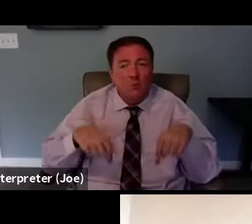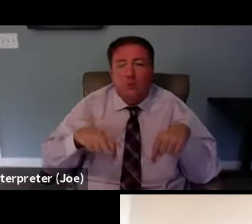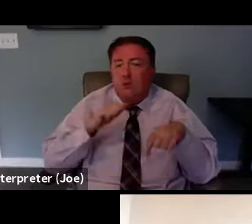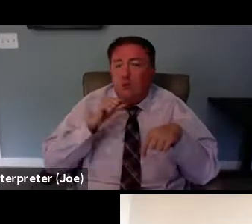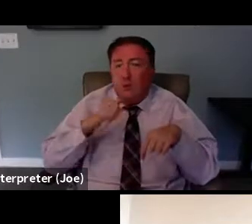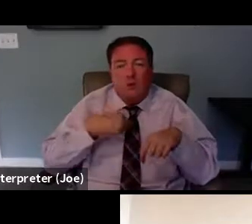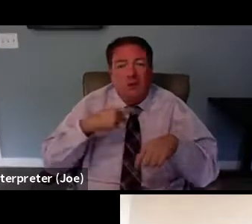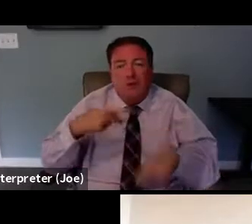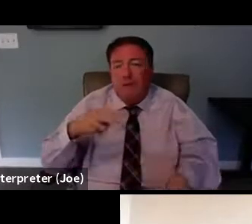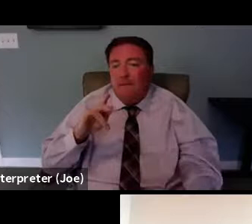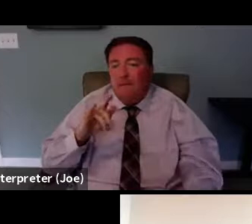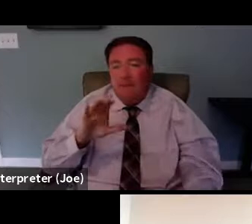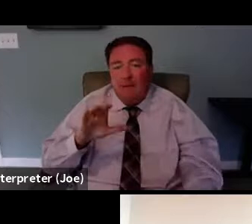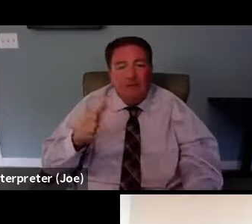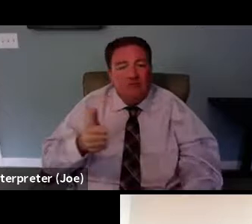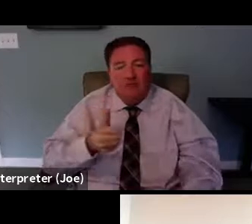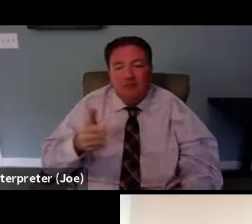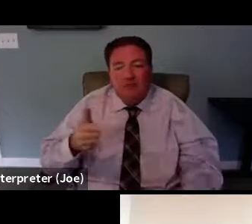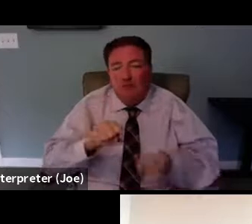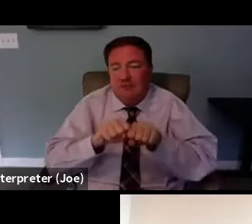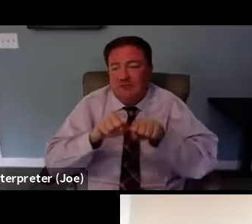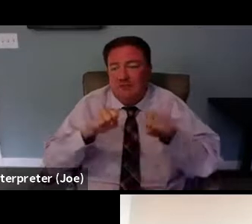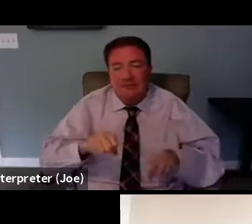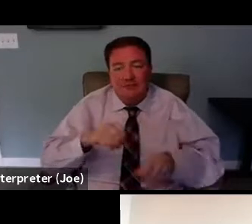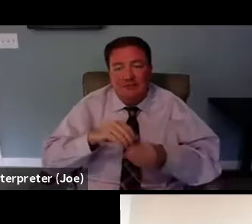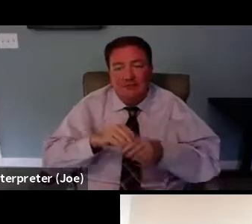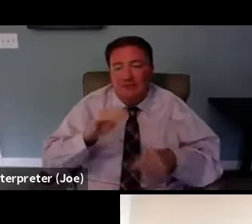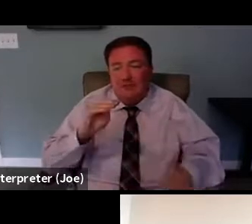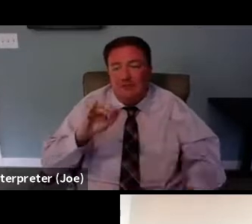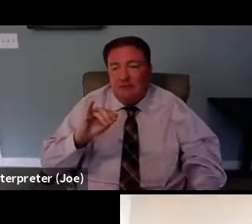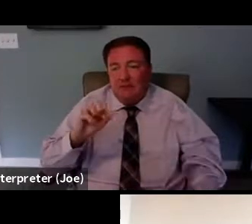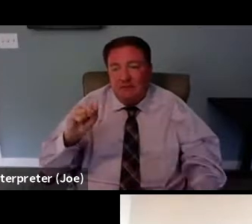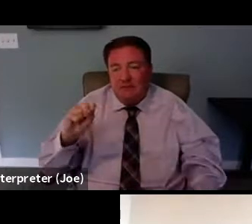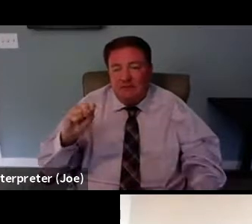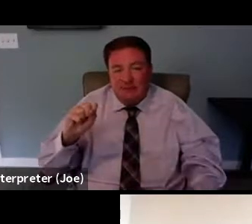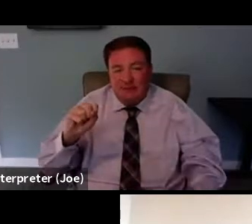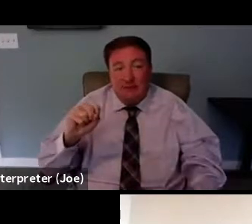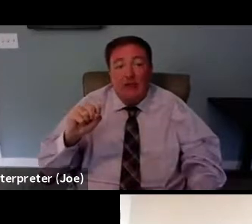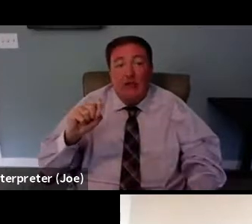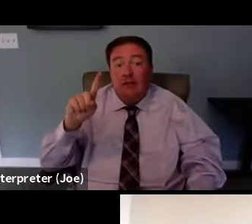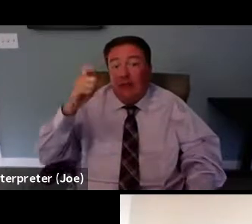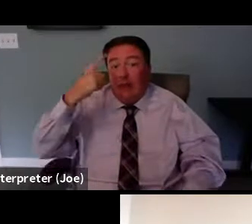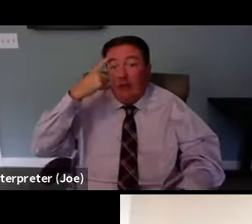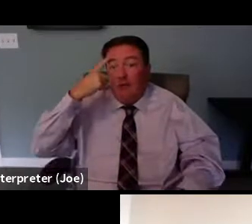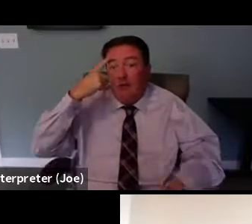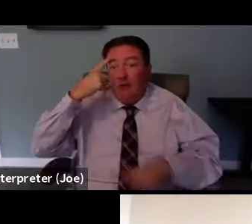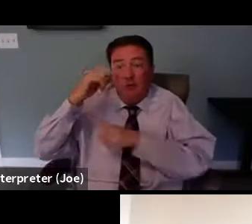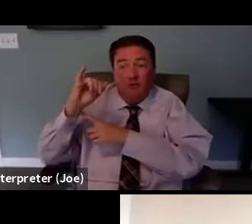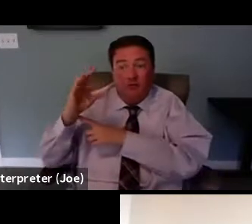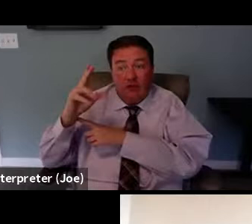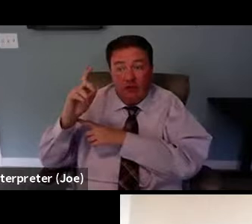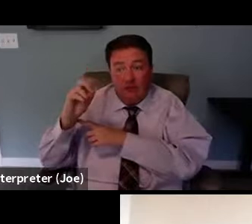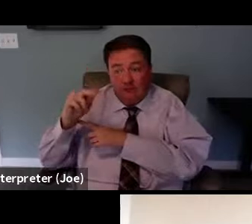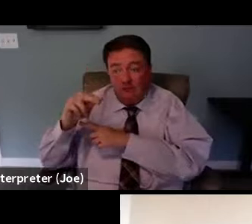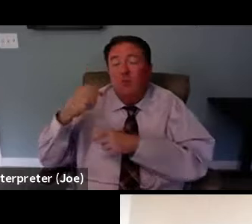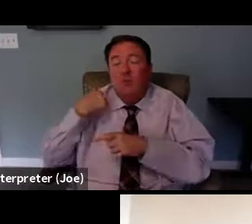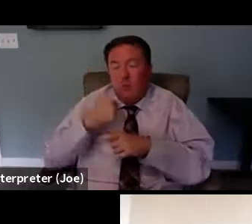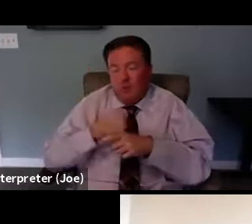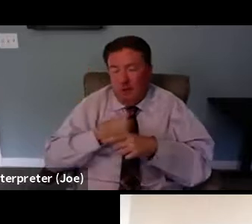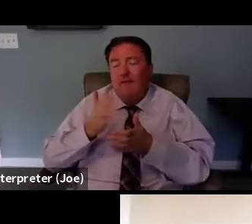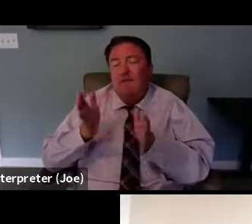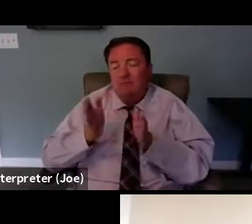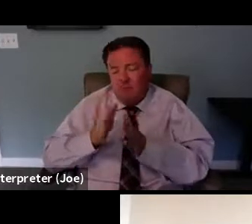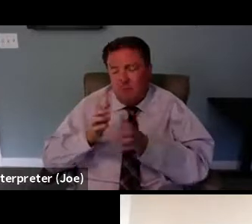transportation system here in the state of Mississippi. We have in the capital city of Jackson, there's public transportation,